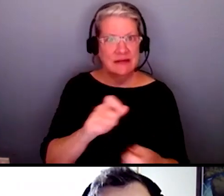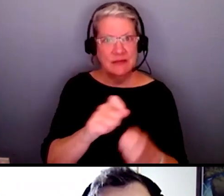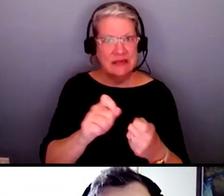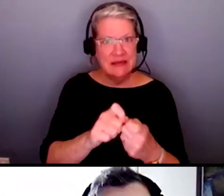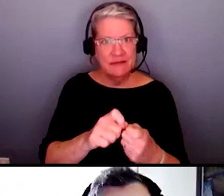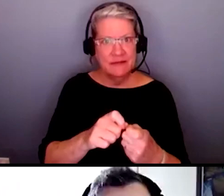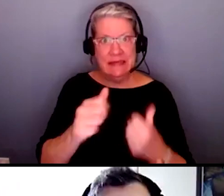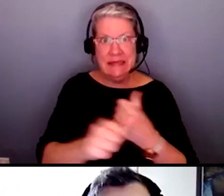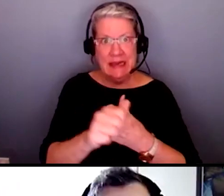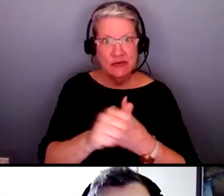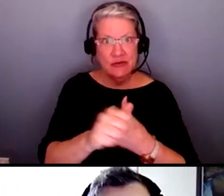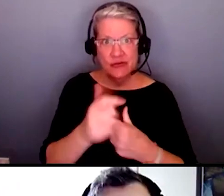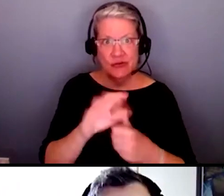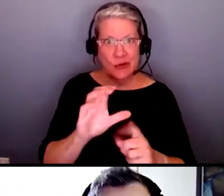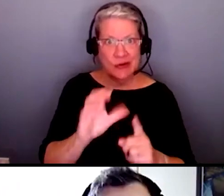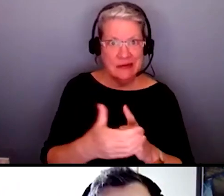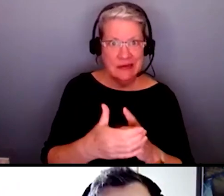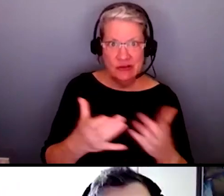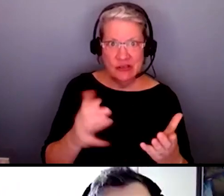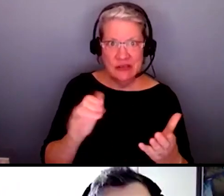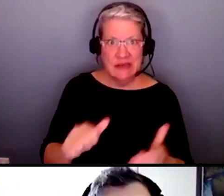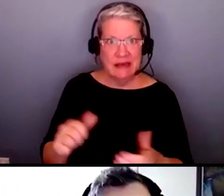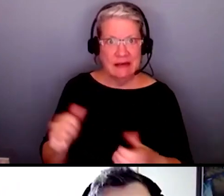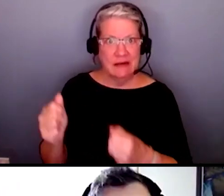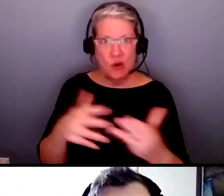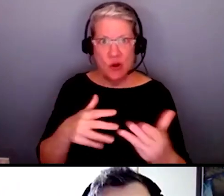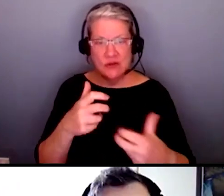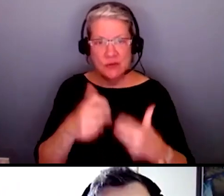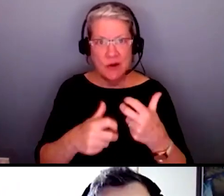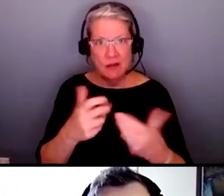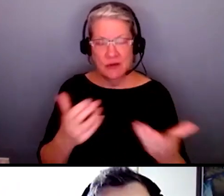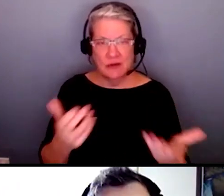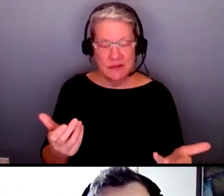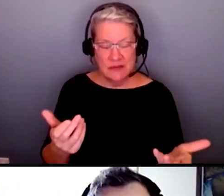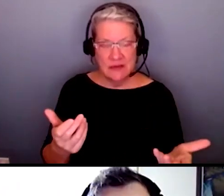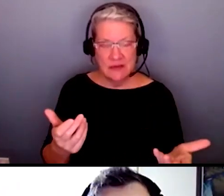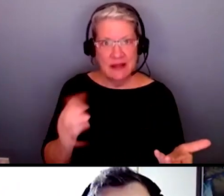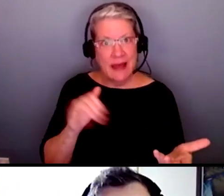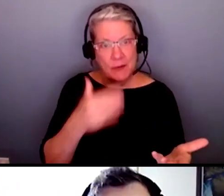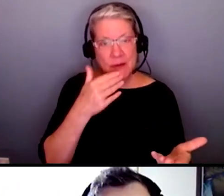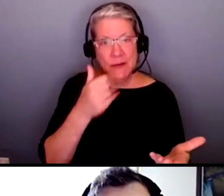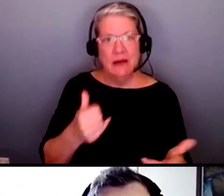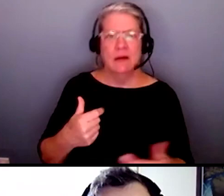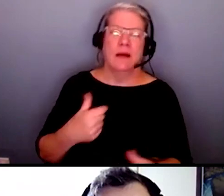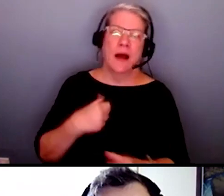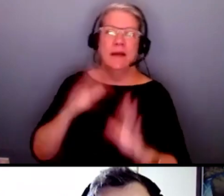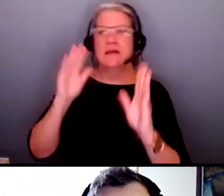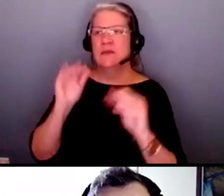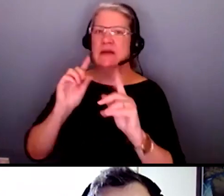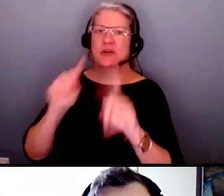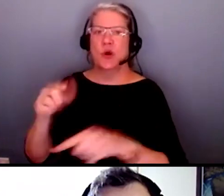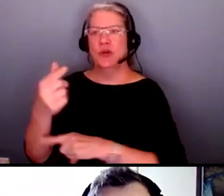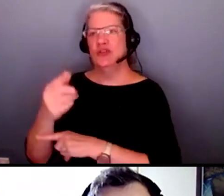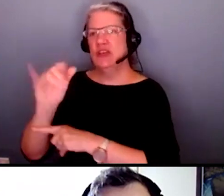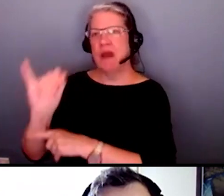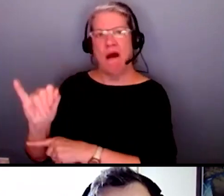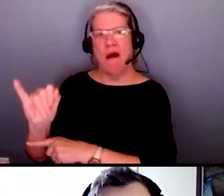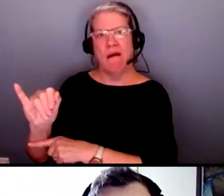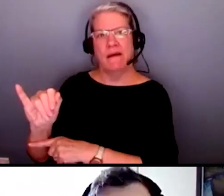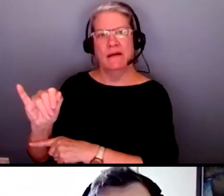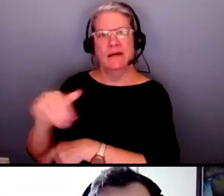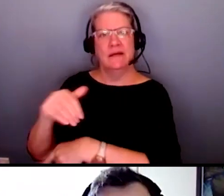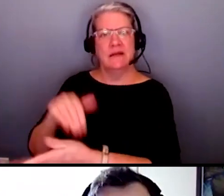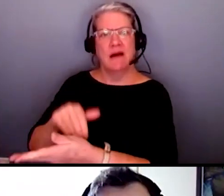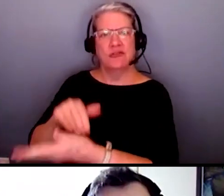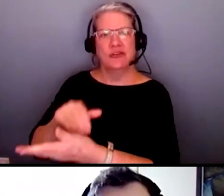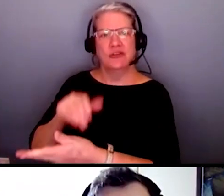i can't expect to go to a gi doctor and have them they don't regularly work with spinal cord injuries and this is just